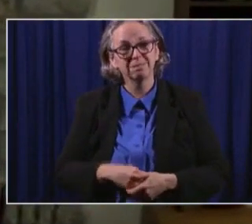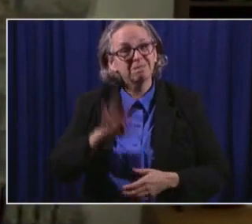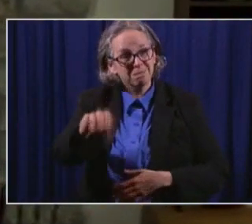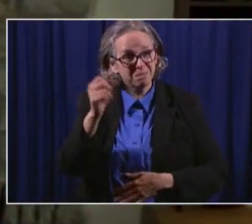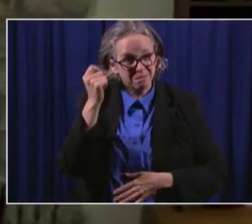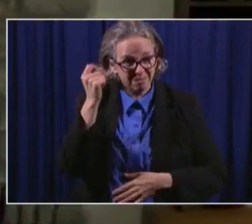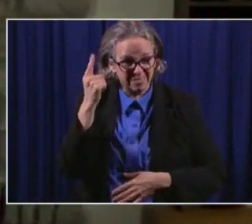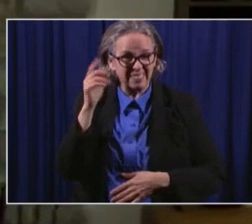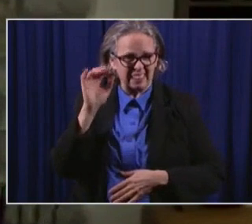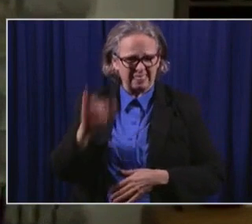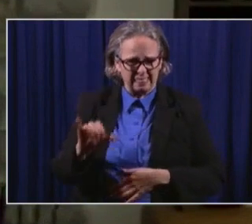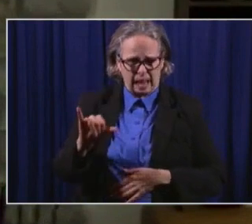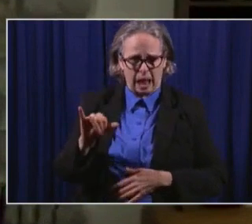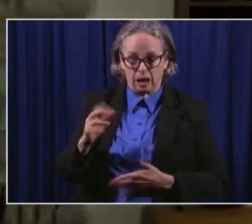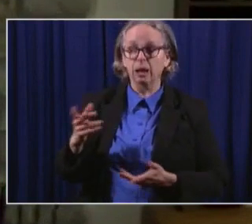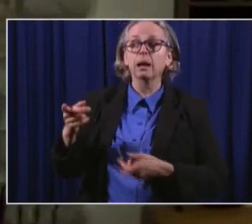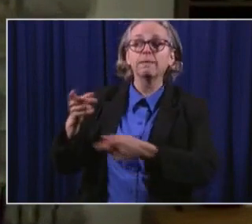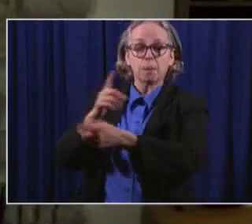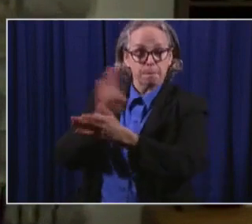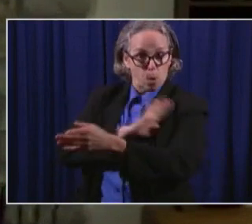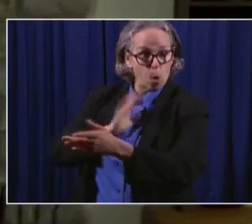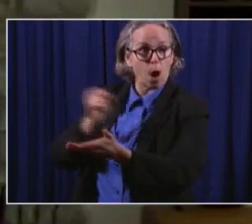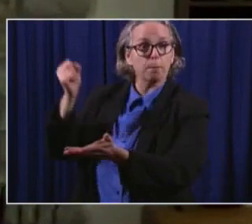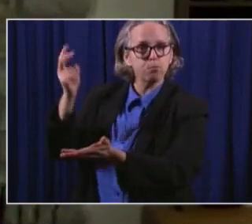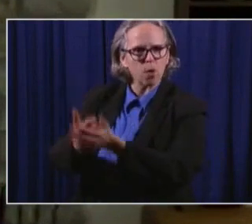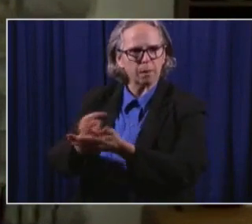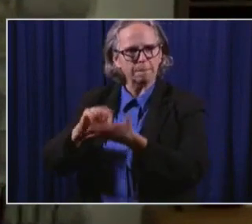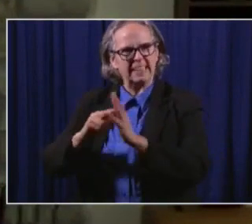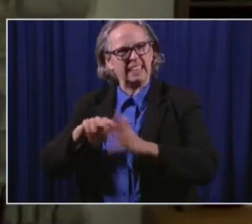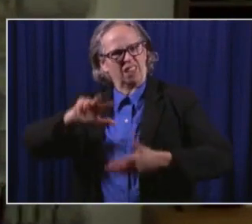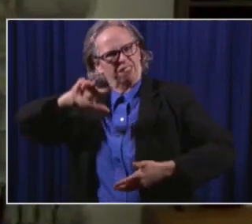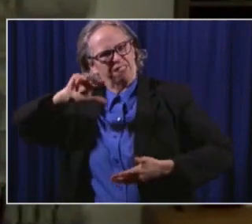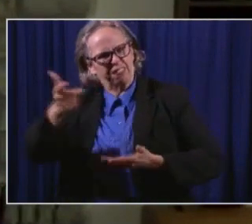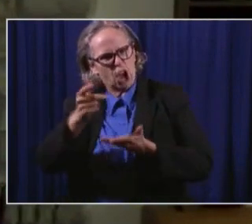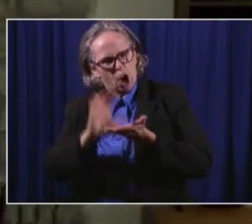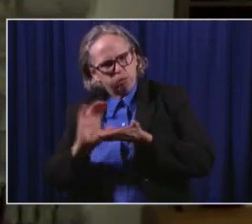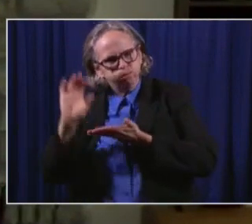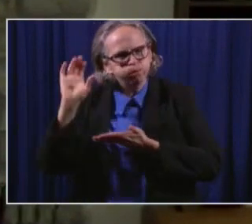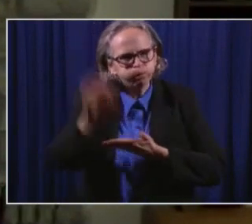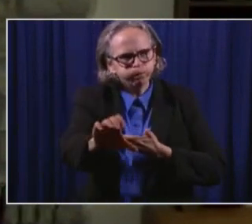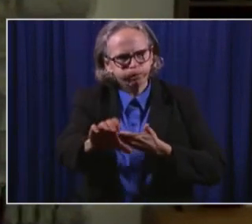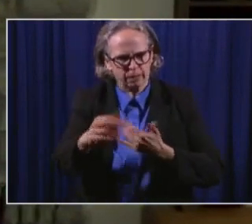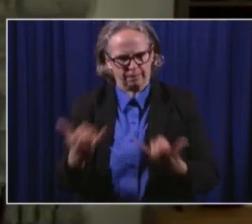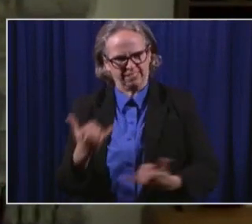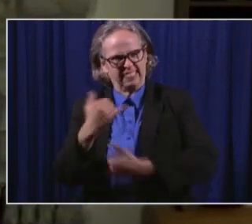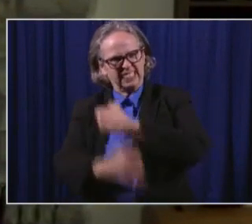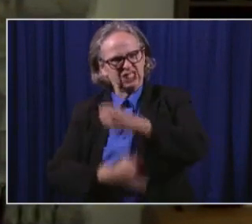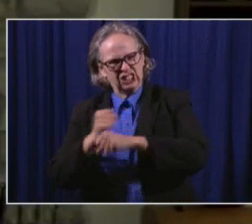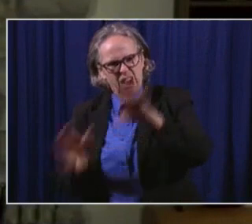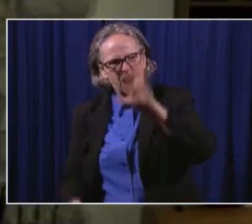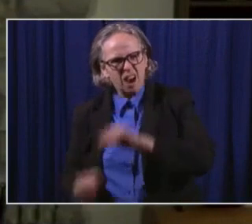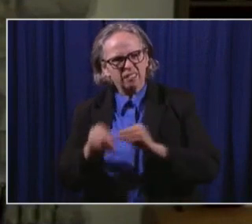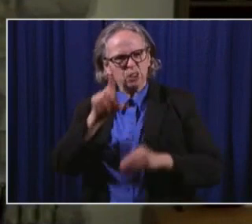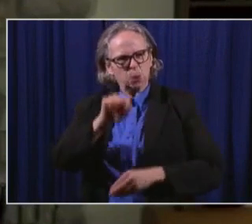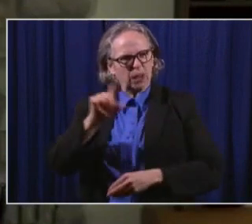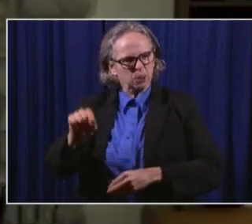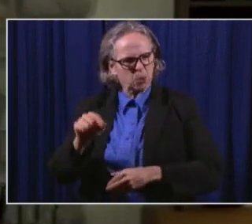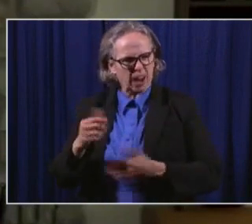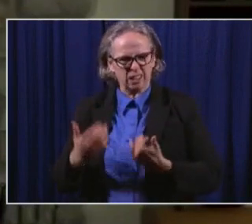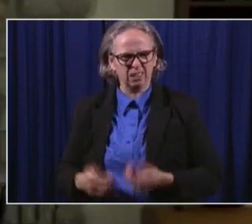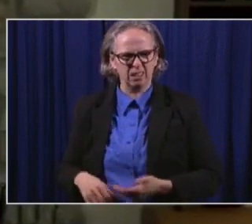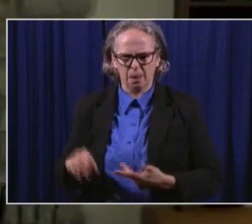$1 billion this year. If approved, it would bring the total to nearly $8 billion in dividend checks